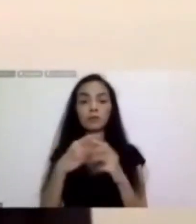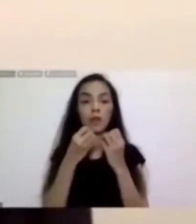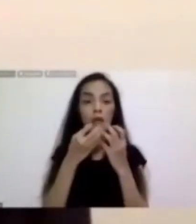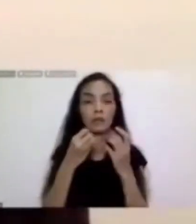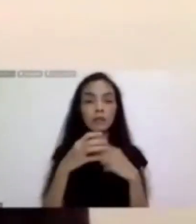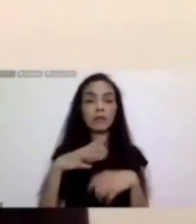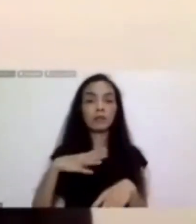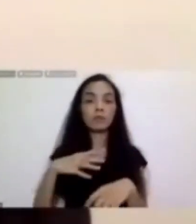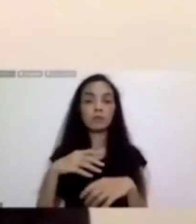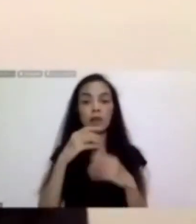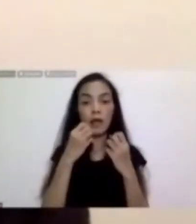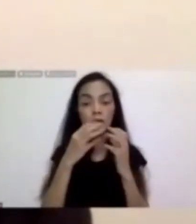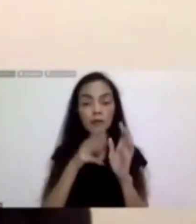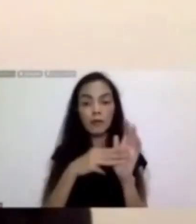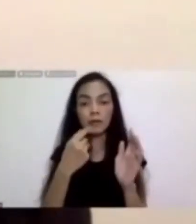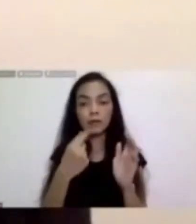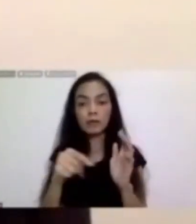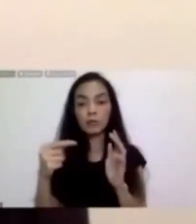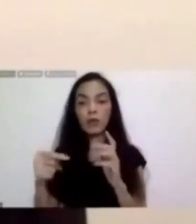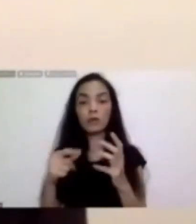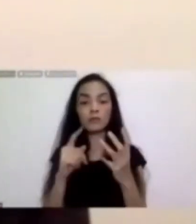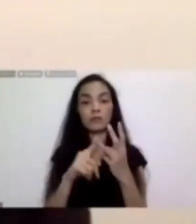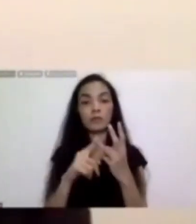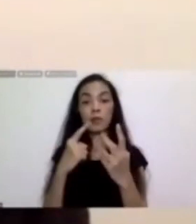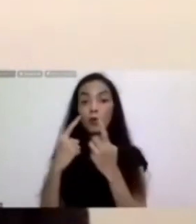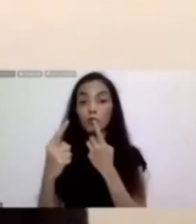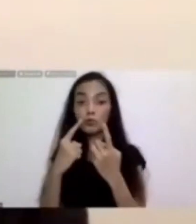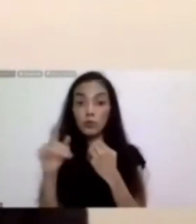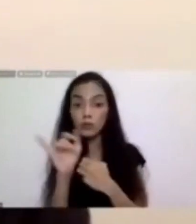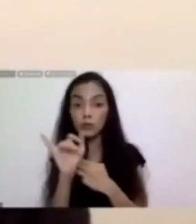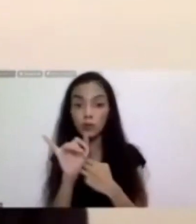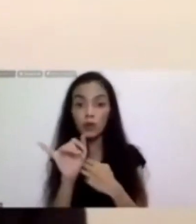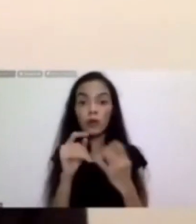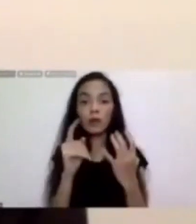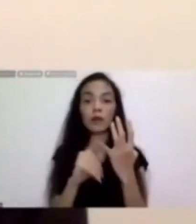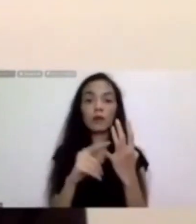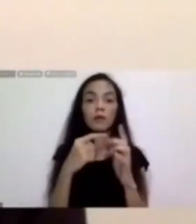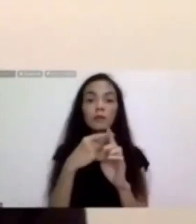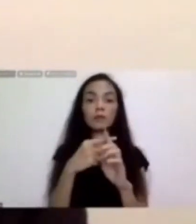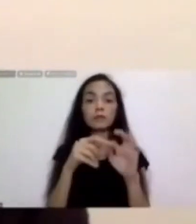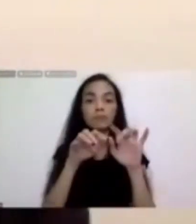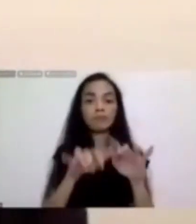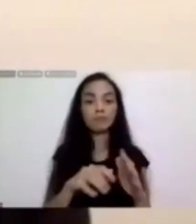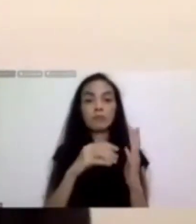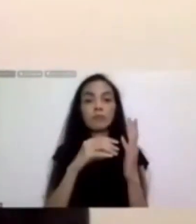to local councils and industries, organize conferences, and publish writings by artists and art historians.